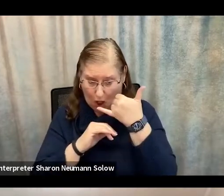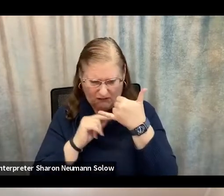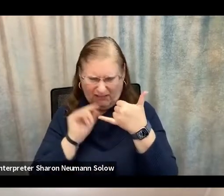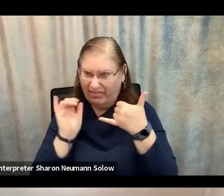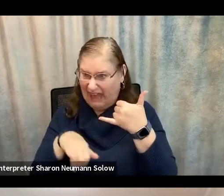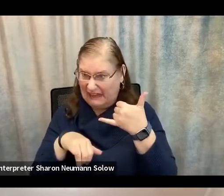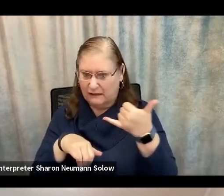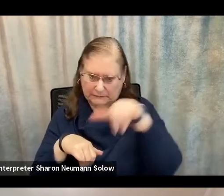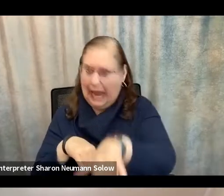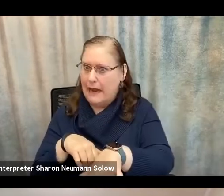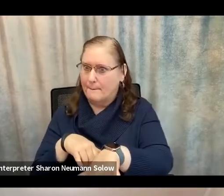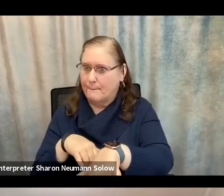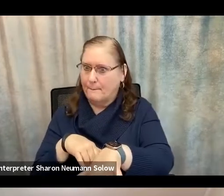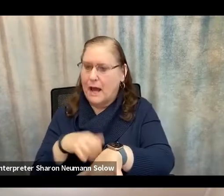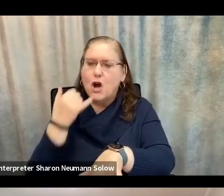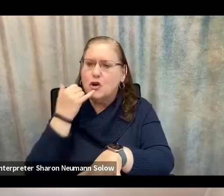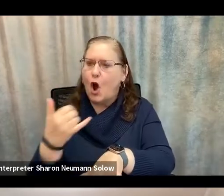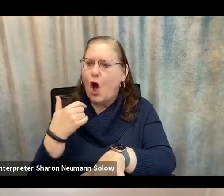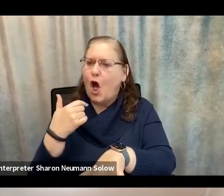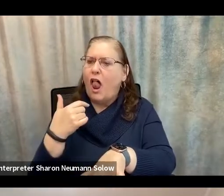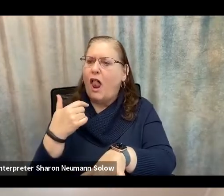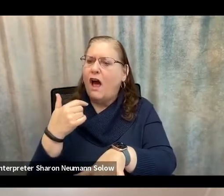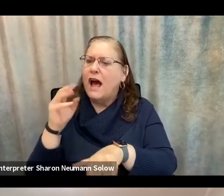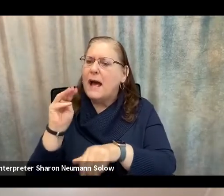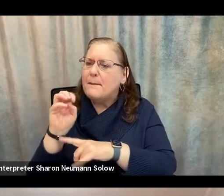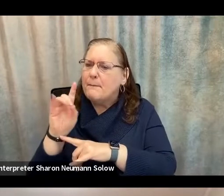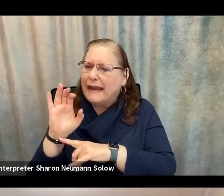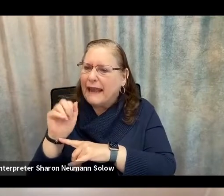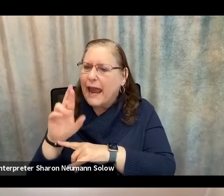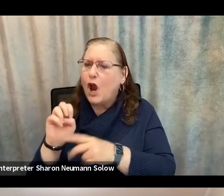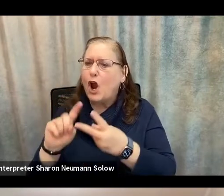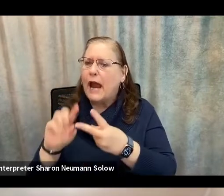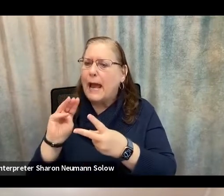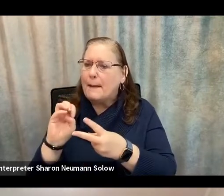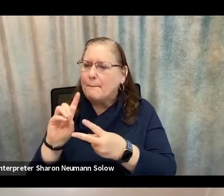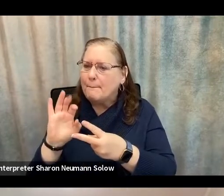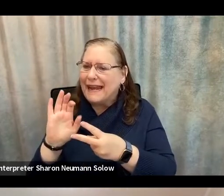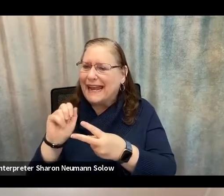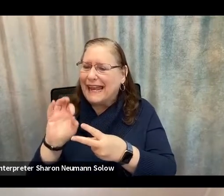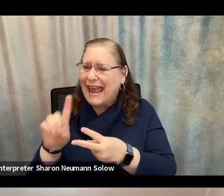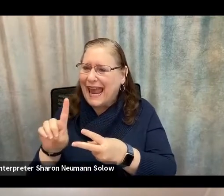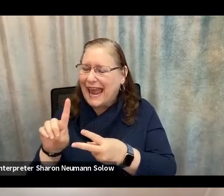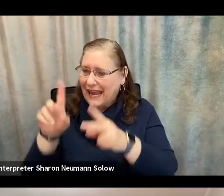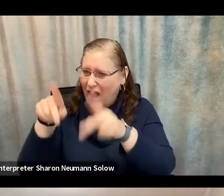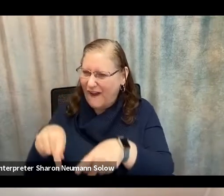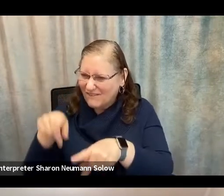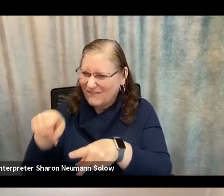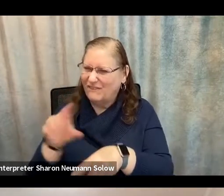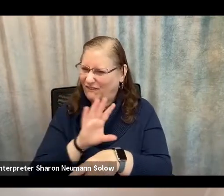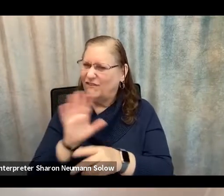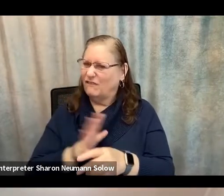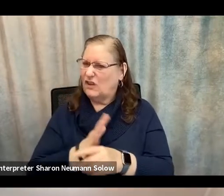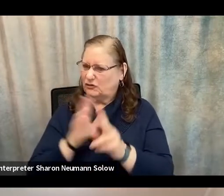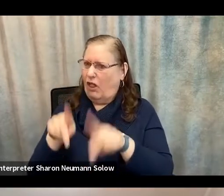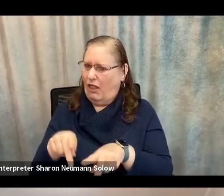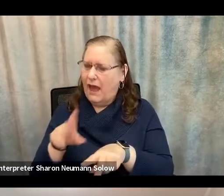call up a Medicare or Medicaid representative and ask them whether that, whether the information received is actually